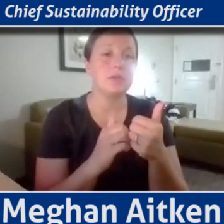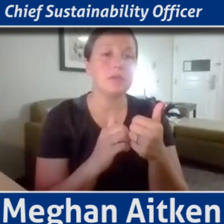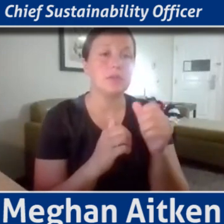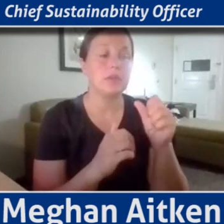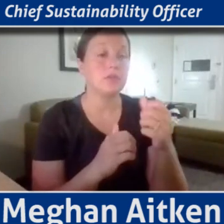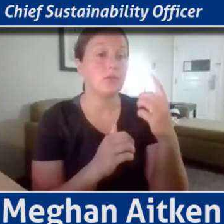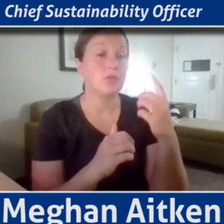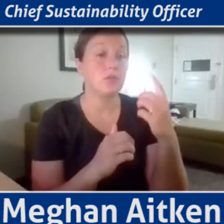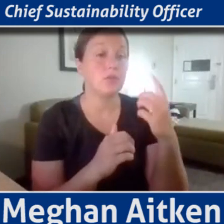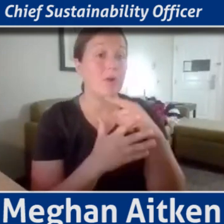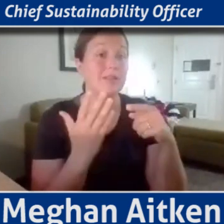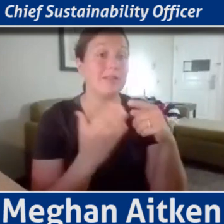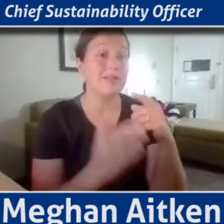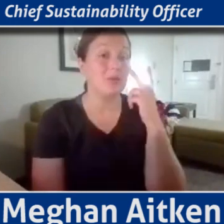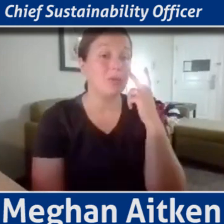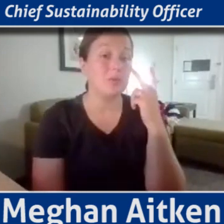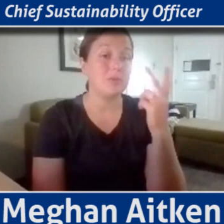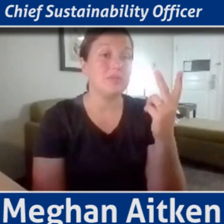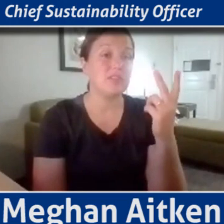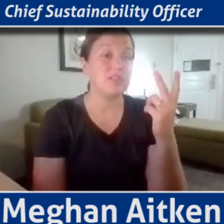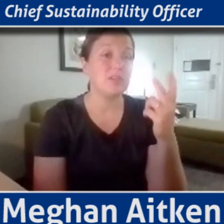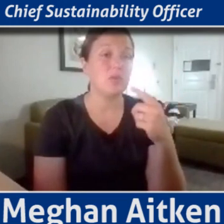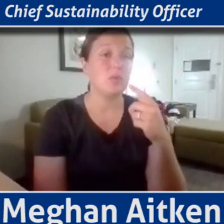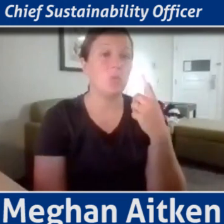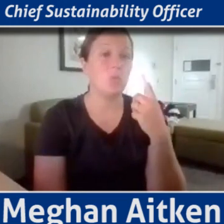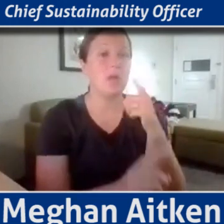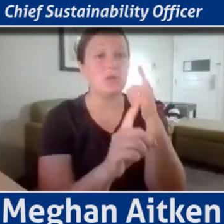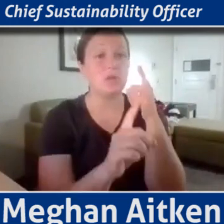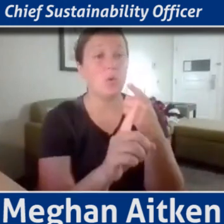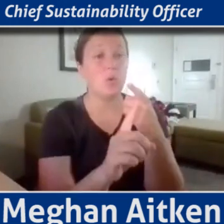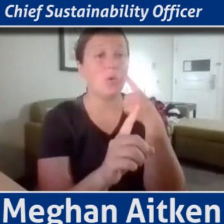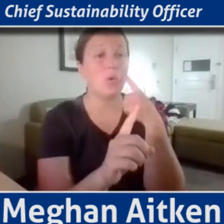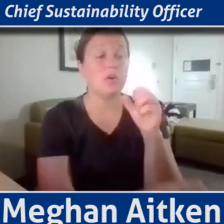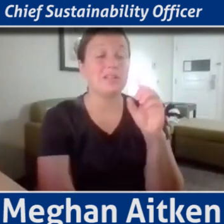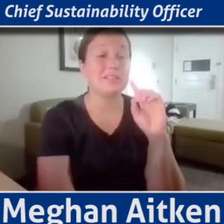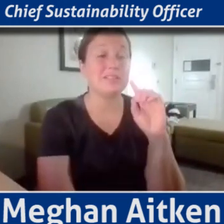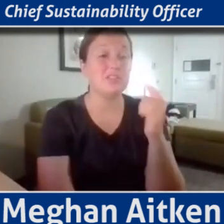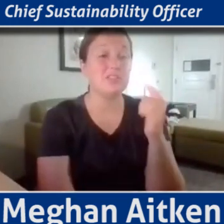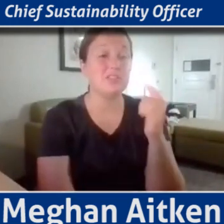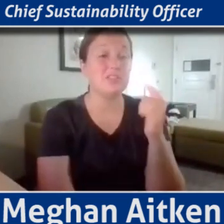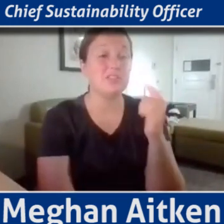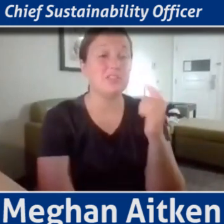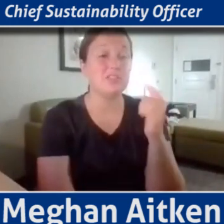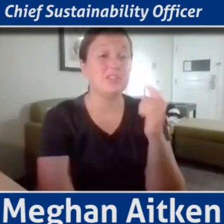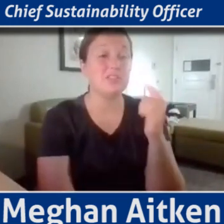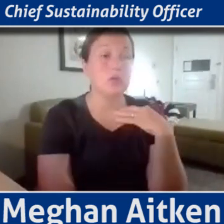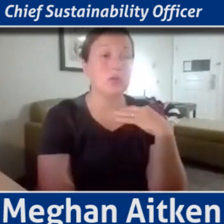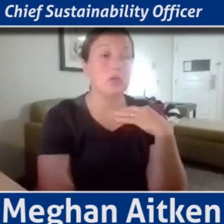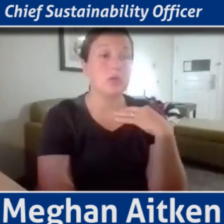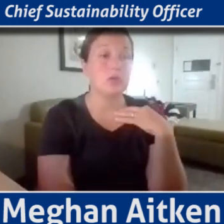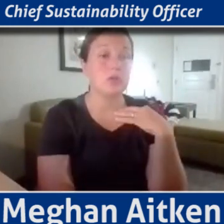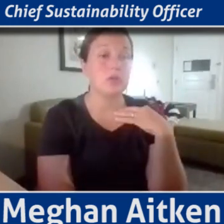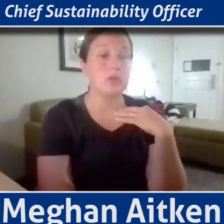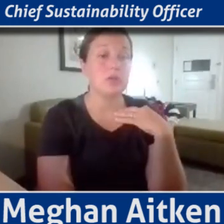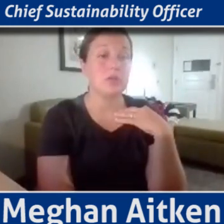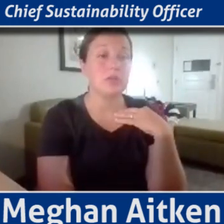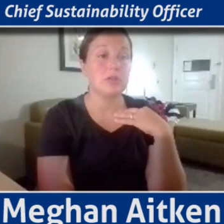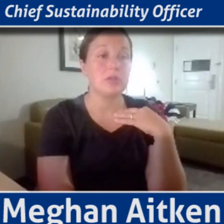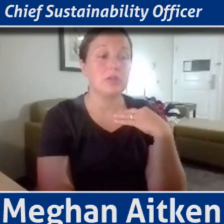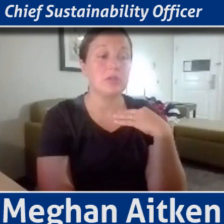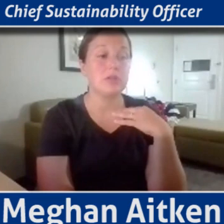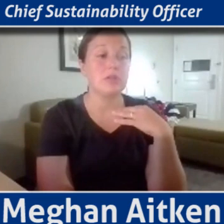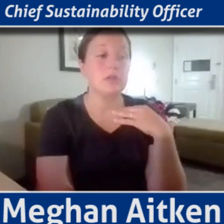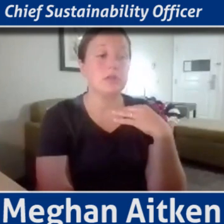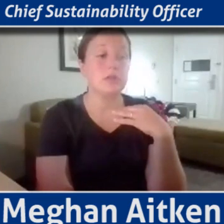nation states or kind of one of the objectives of the SDGs was to create what is called a voluntary national review. Um, and in the absence of